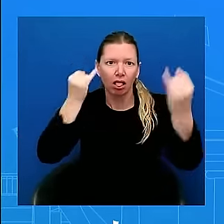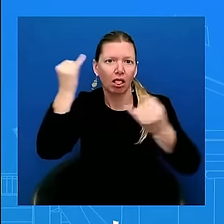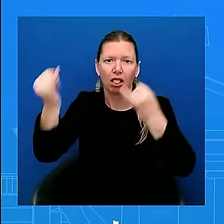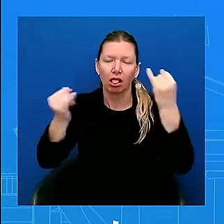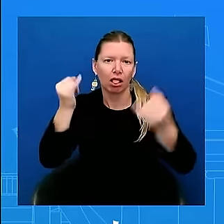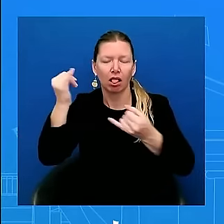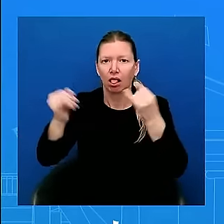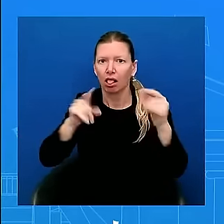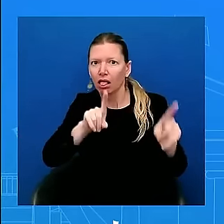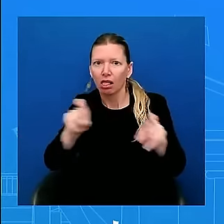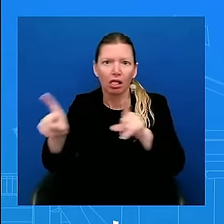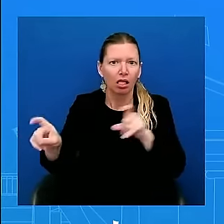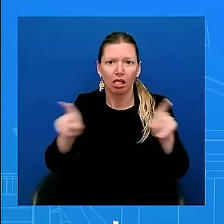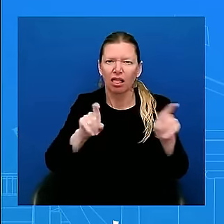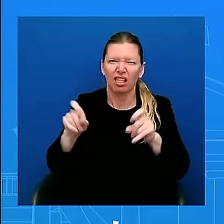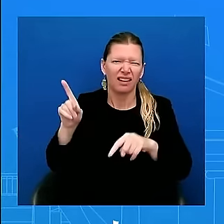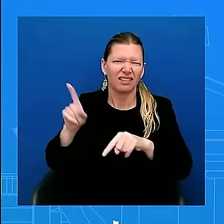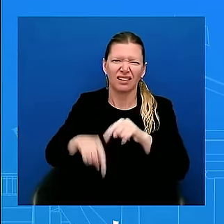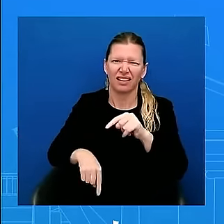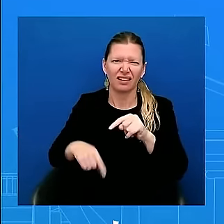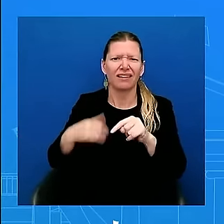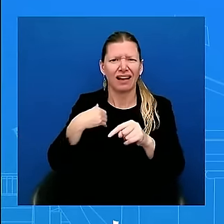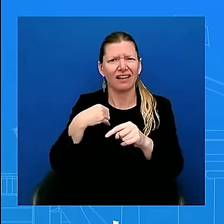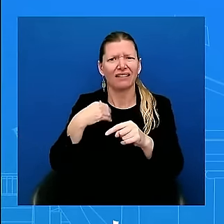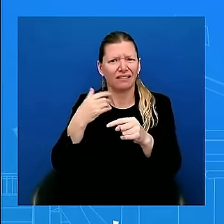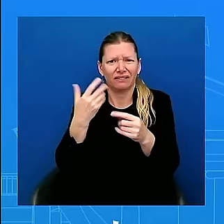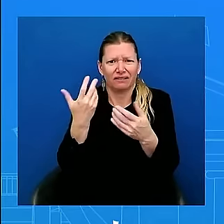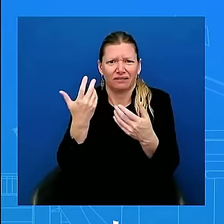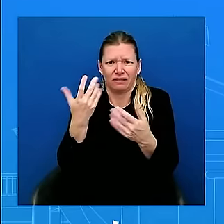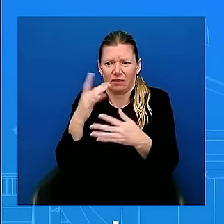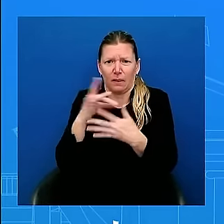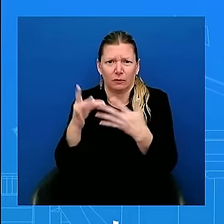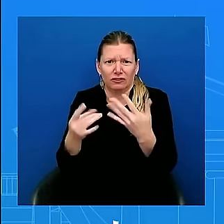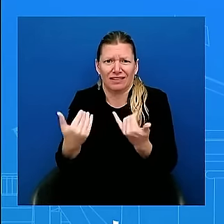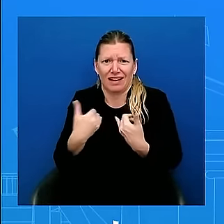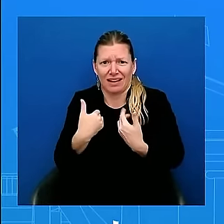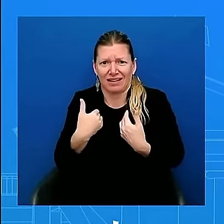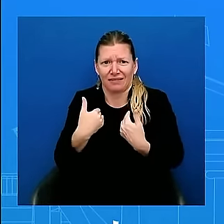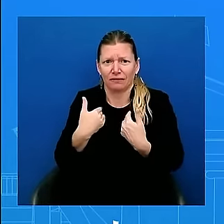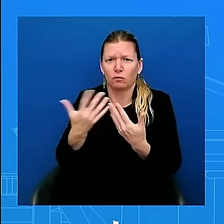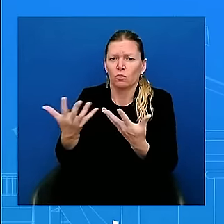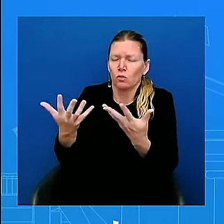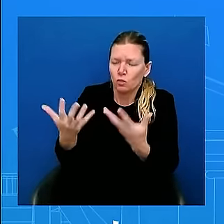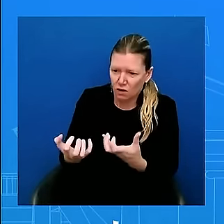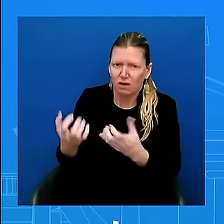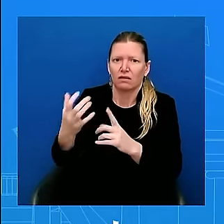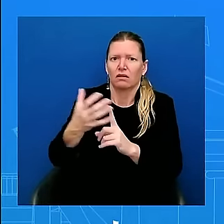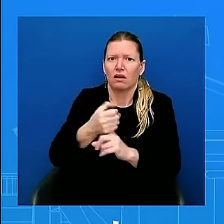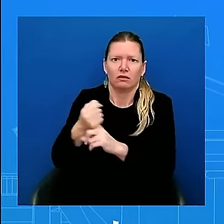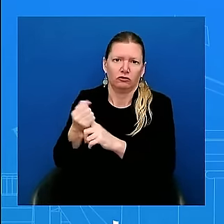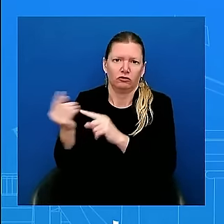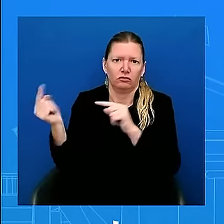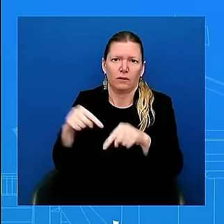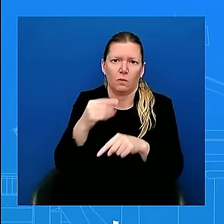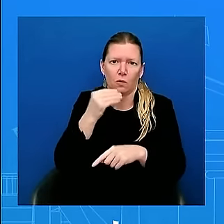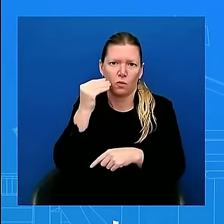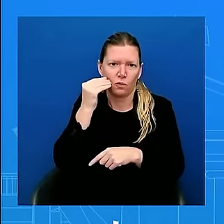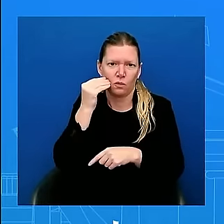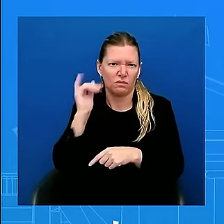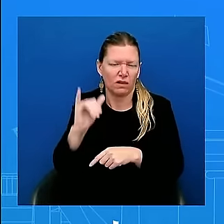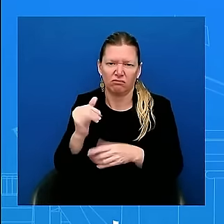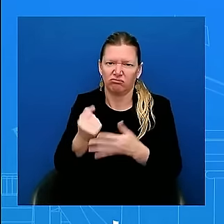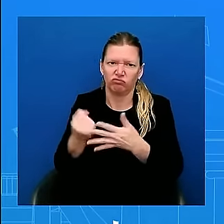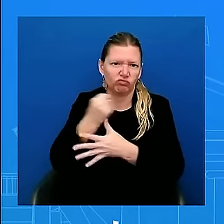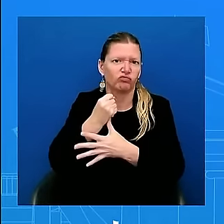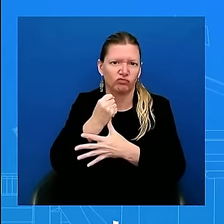the Americans in particular. And that's why this deal is so important, Peter. And we are